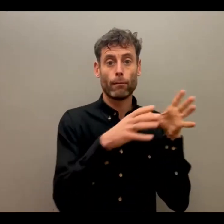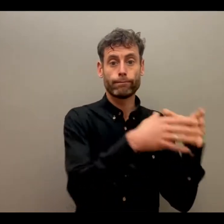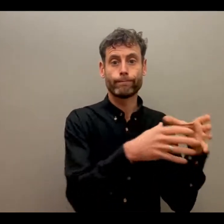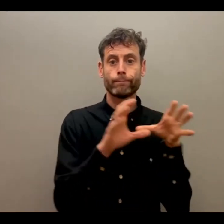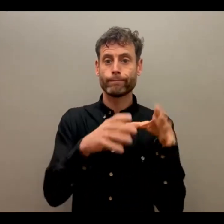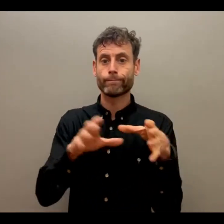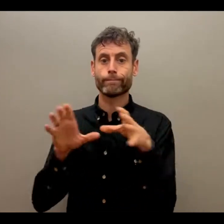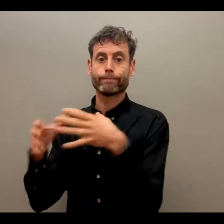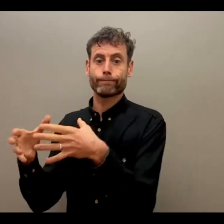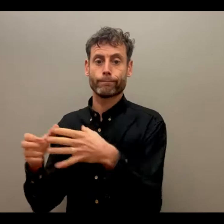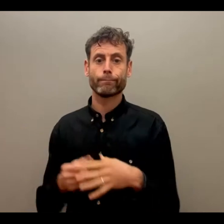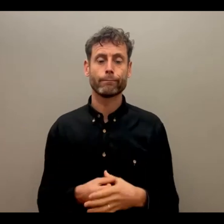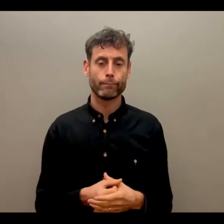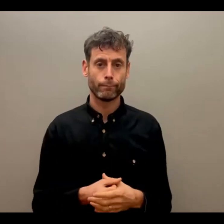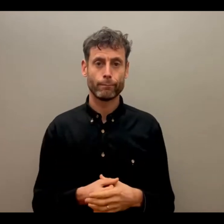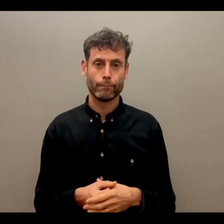rooms.